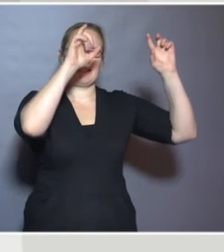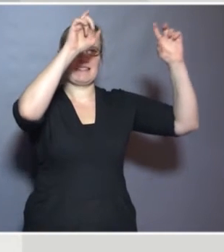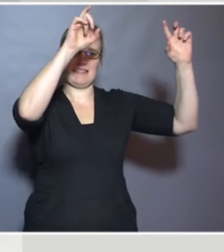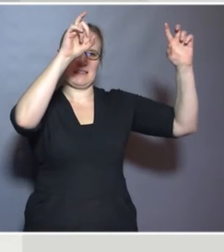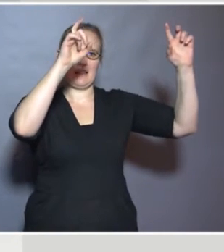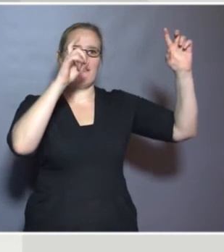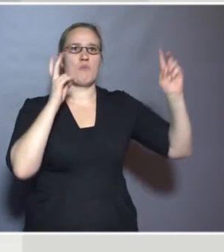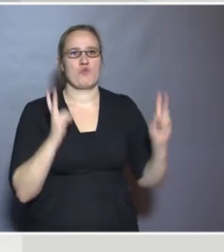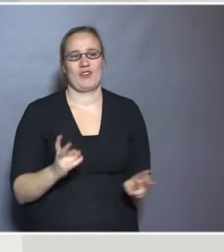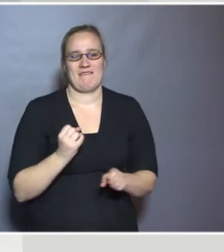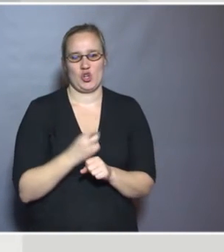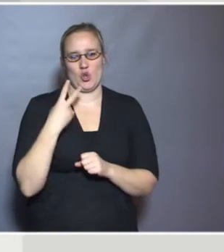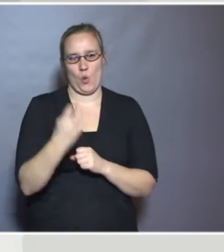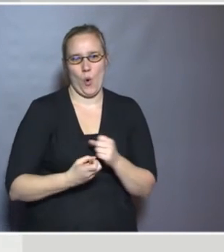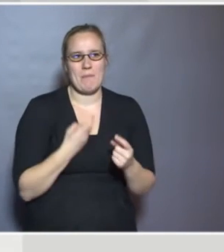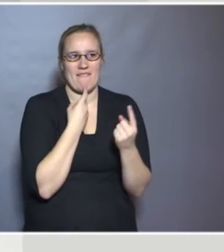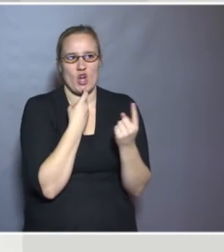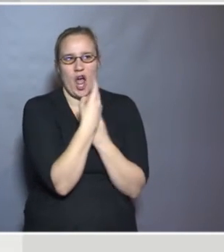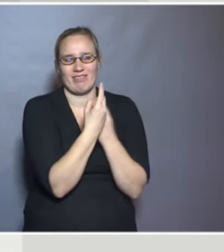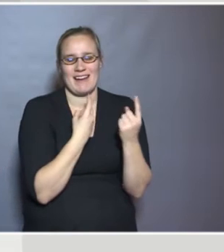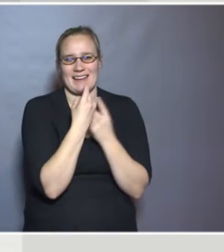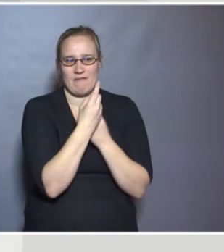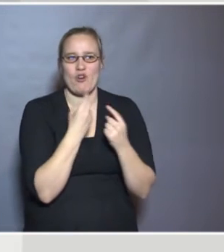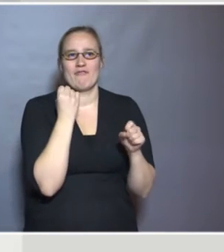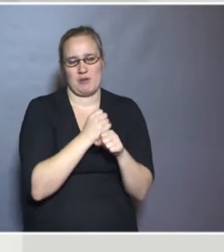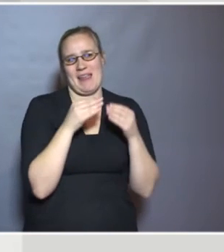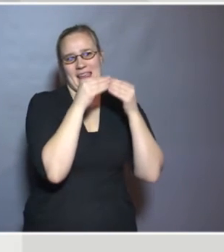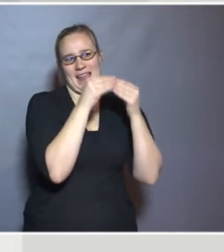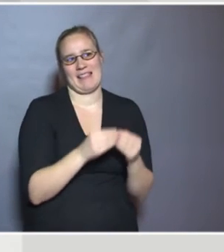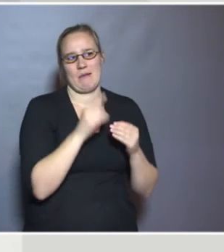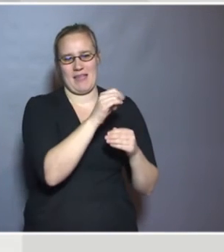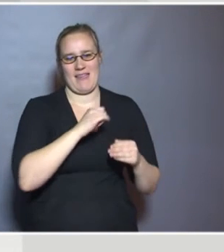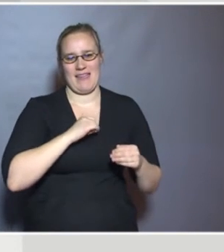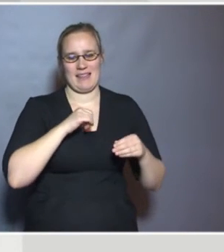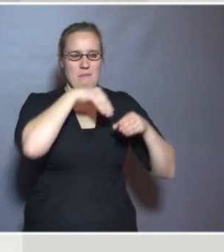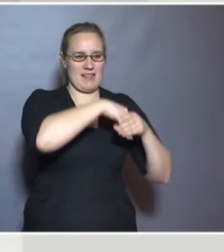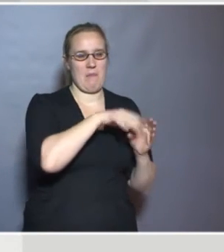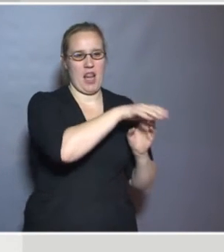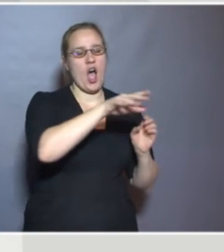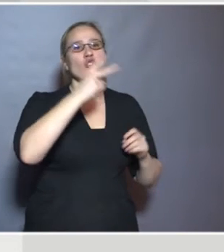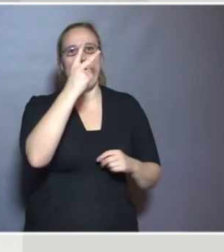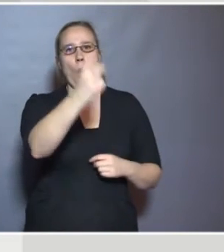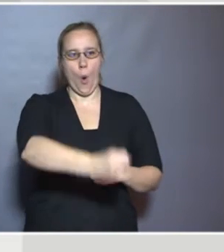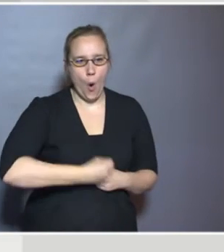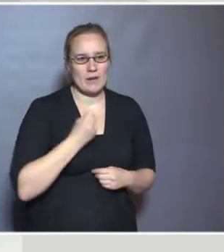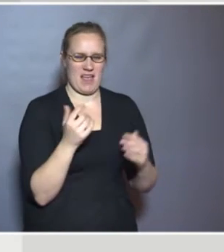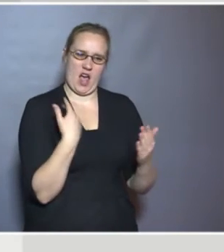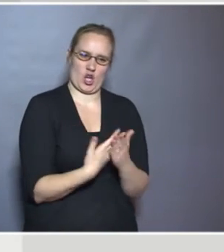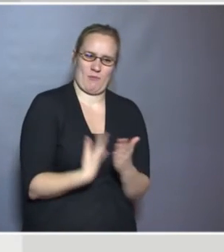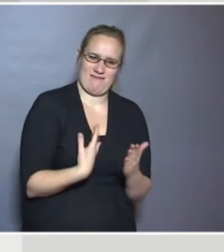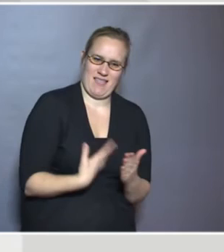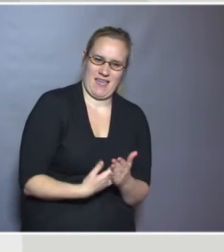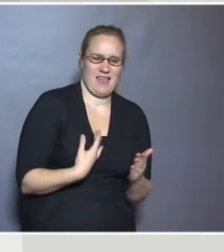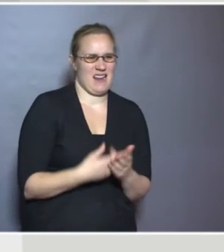two years of negotiation to agree upon with our member countries. Two years of arguing over